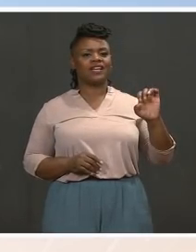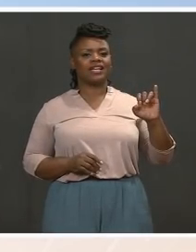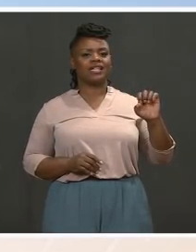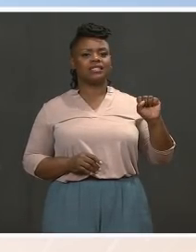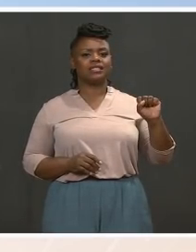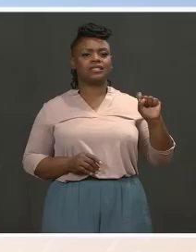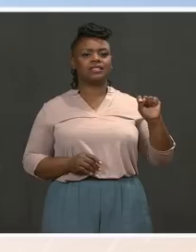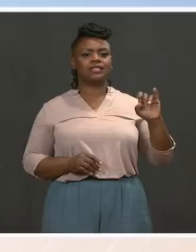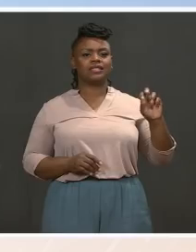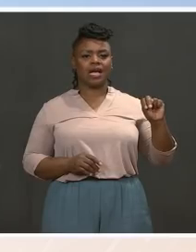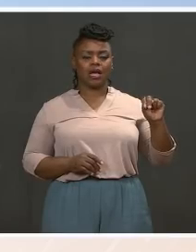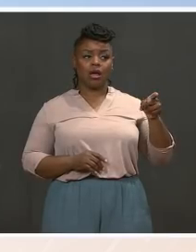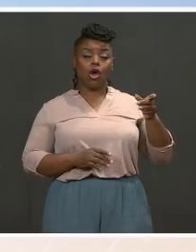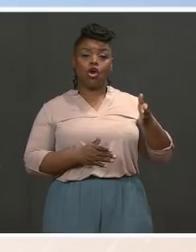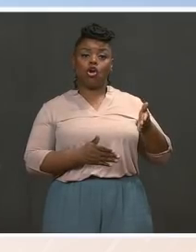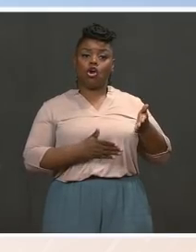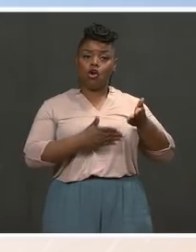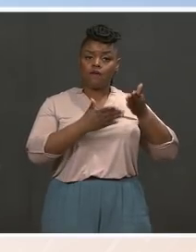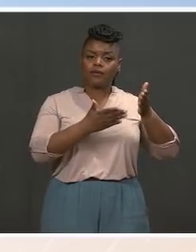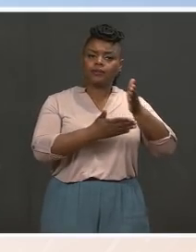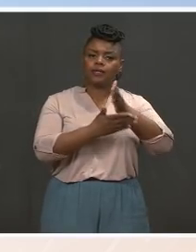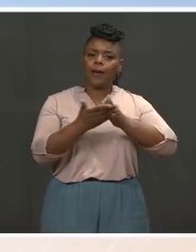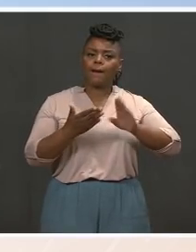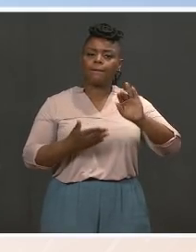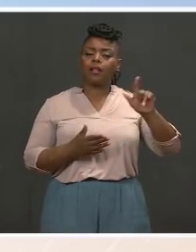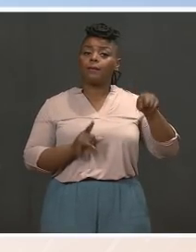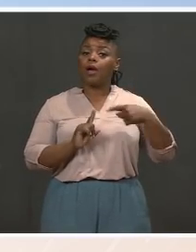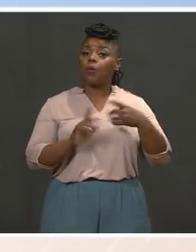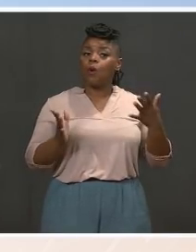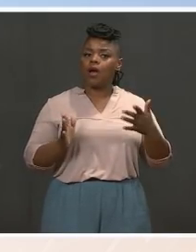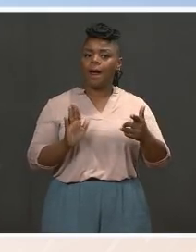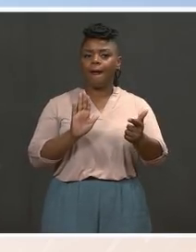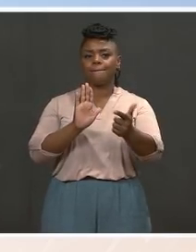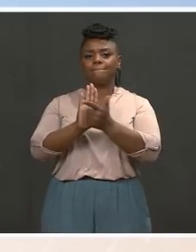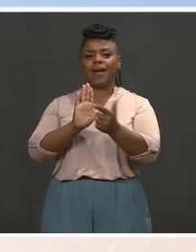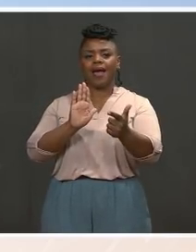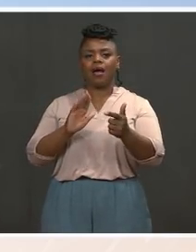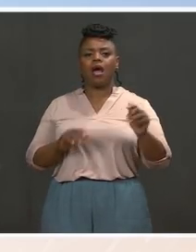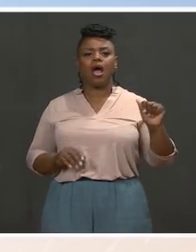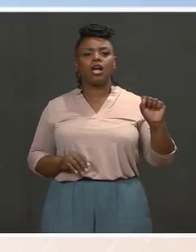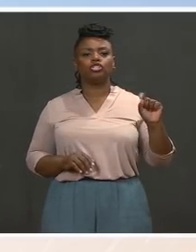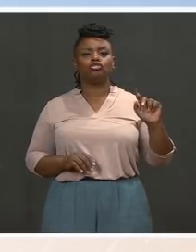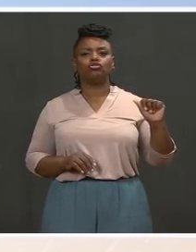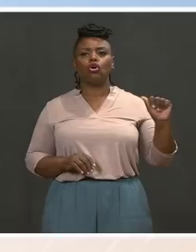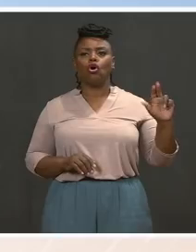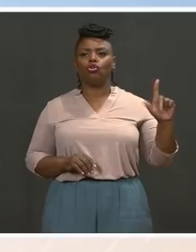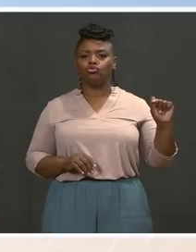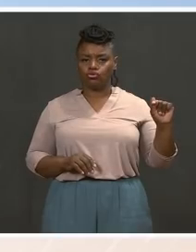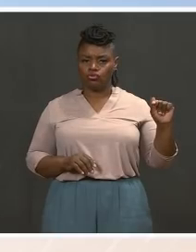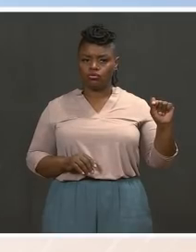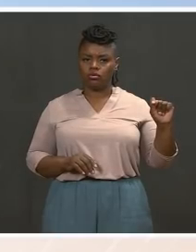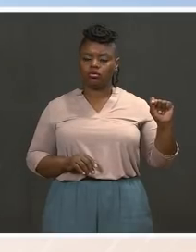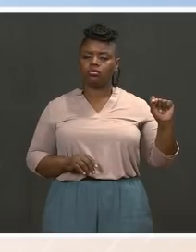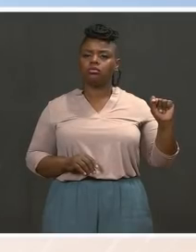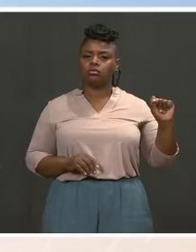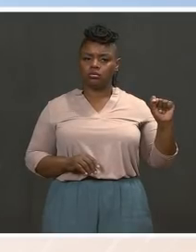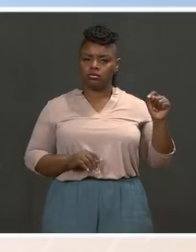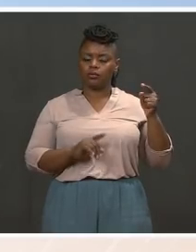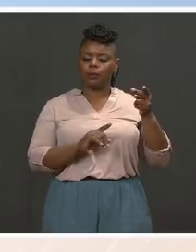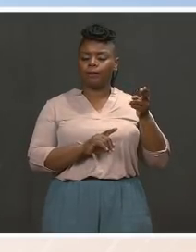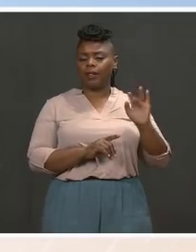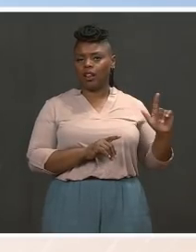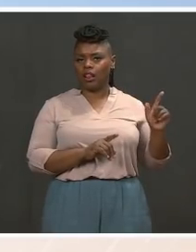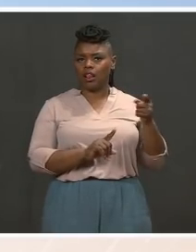some – banning an assault weapons ban, which is something the President worked to pass in the 90s when he was in the Senate. So,